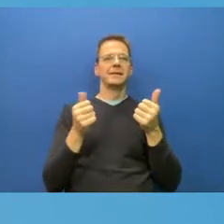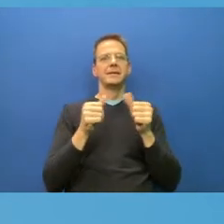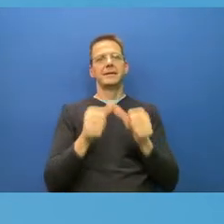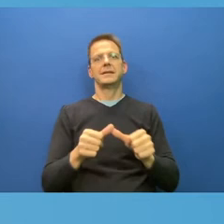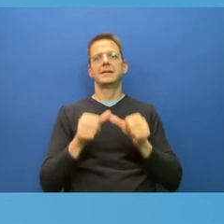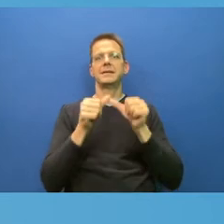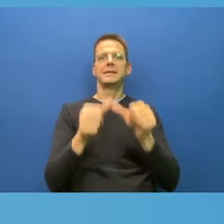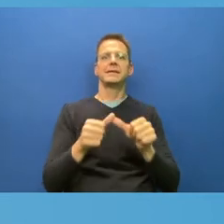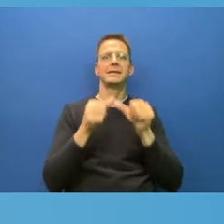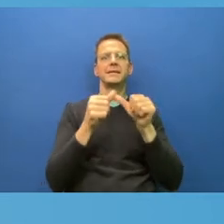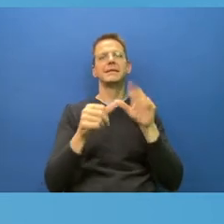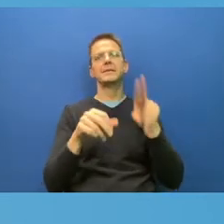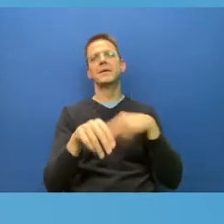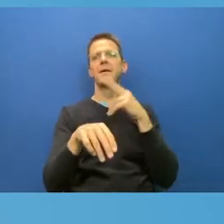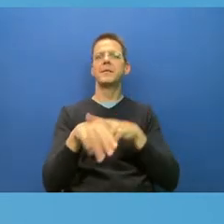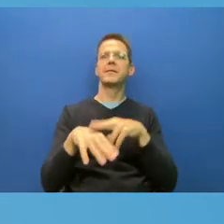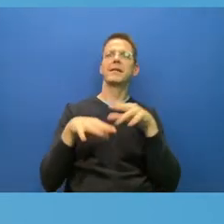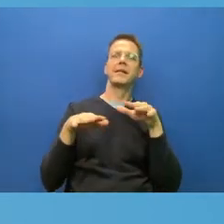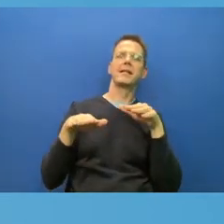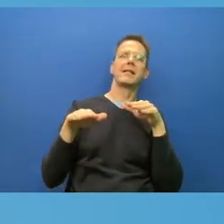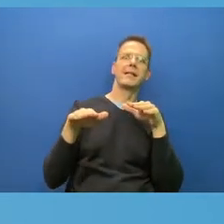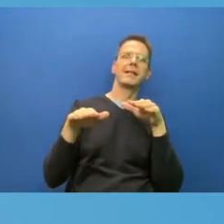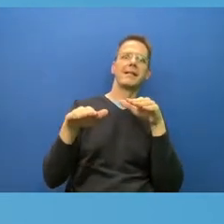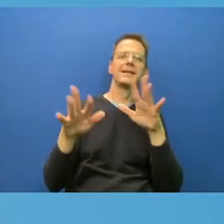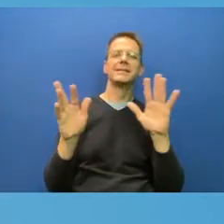So let your voice be heard.